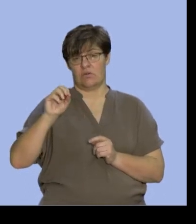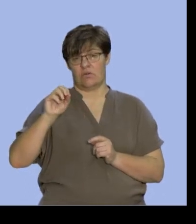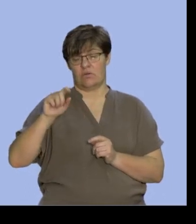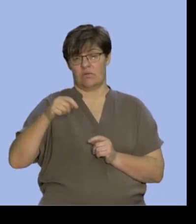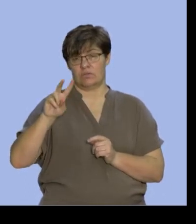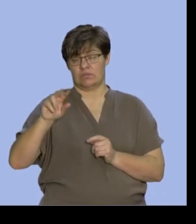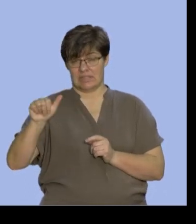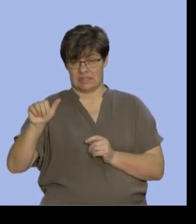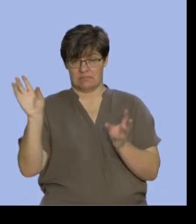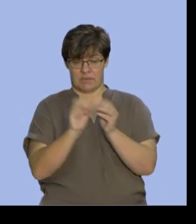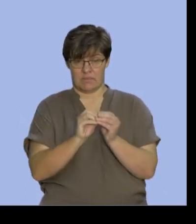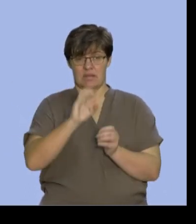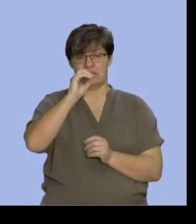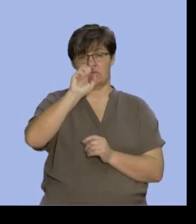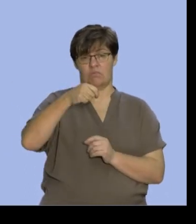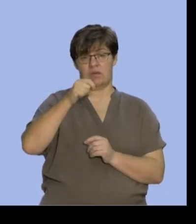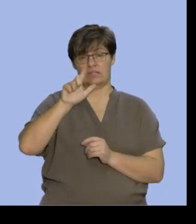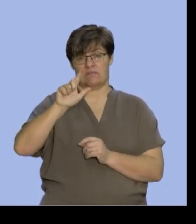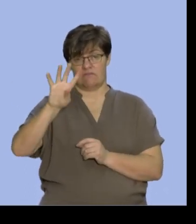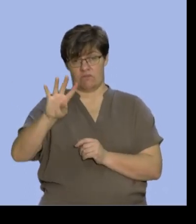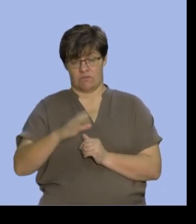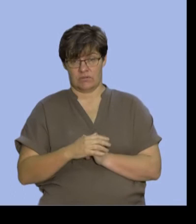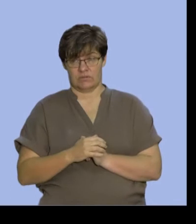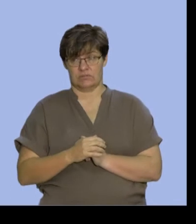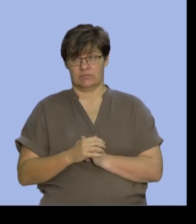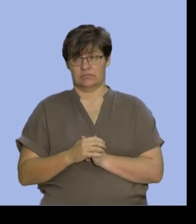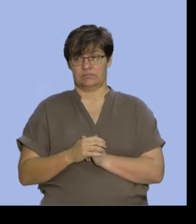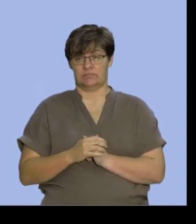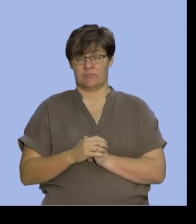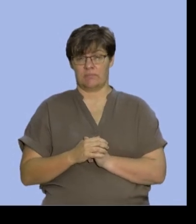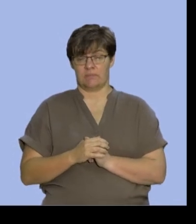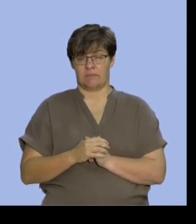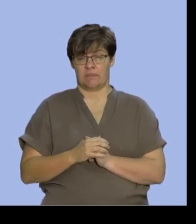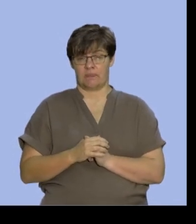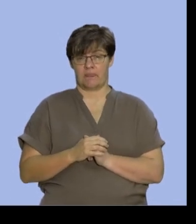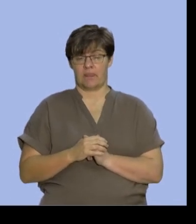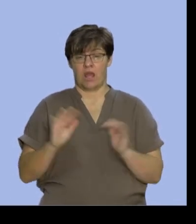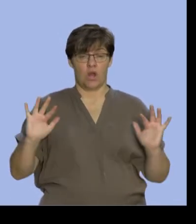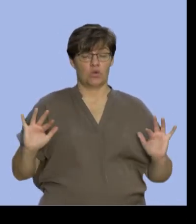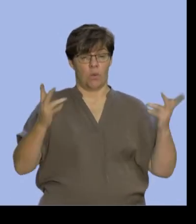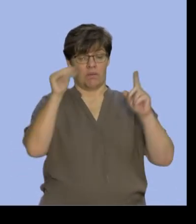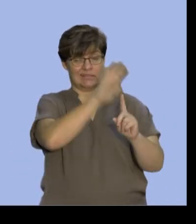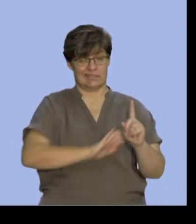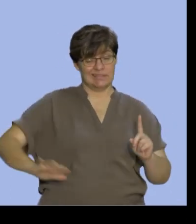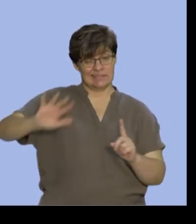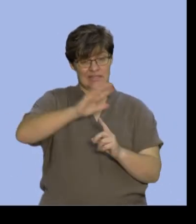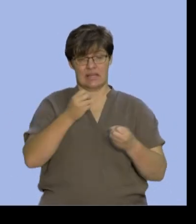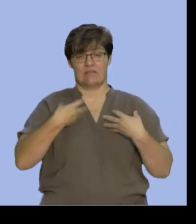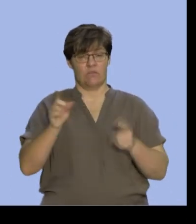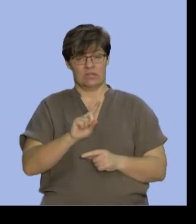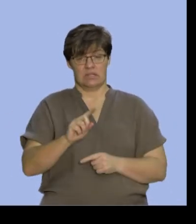that will give me 0,74, and the complement of that is going to give me 0